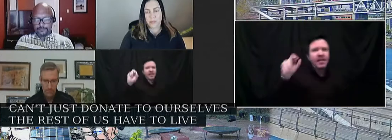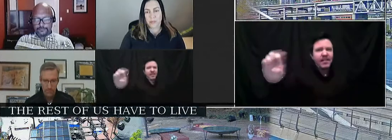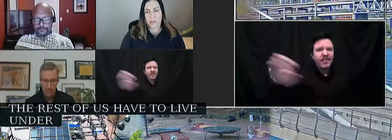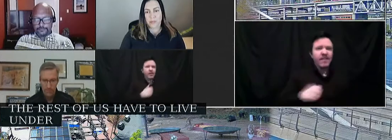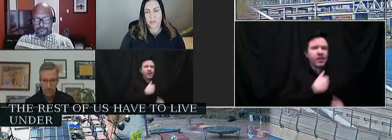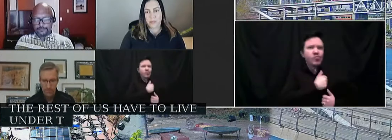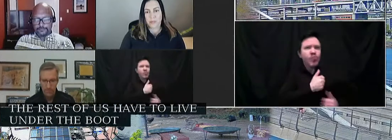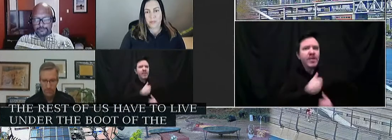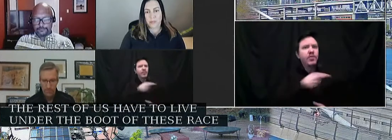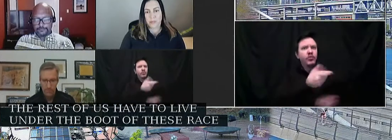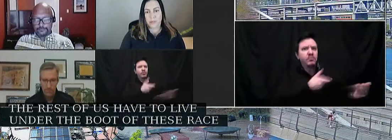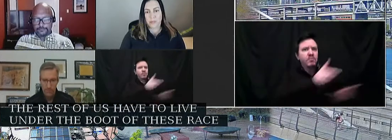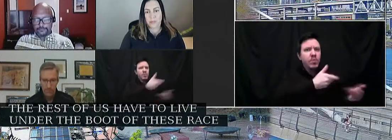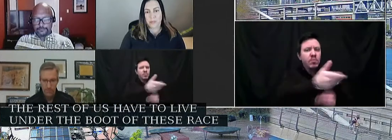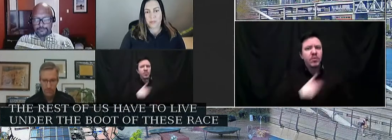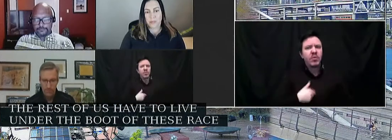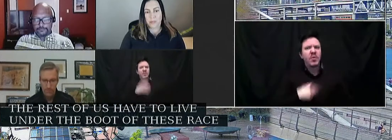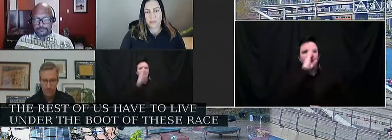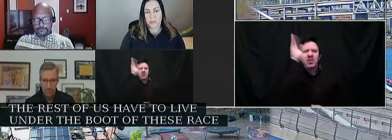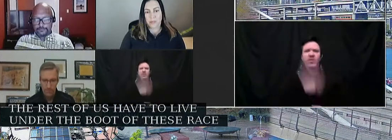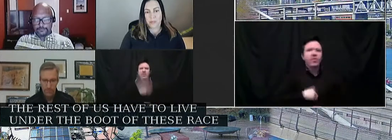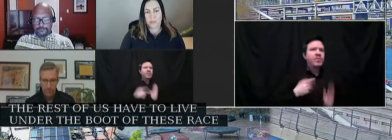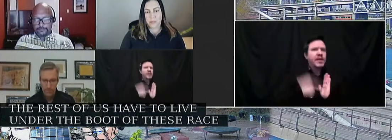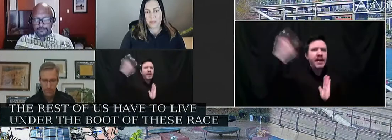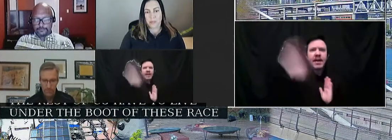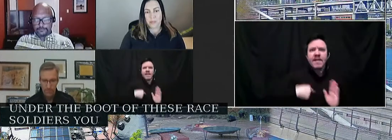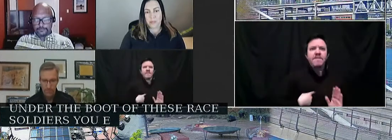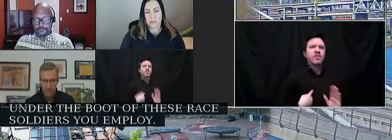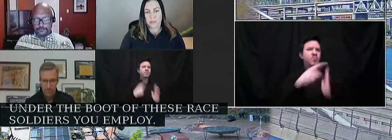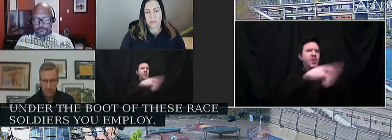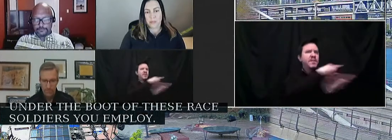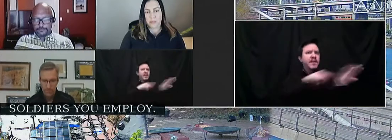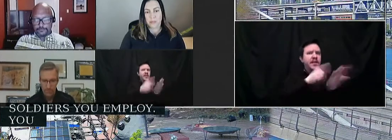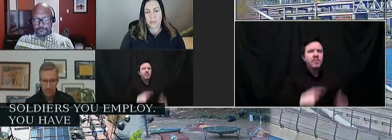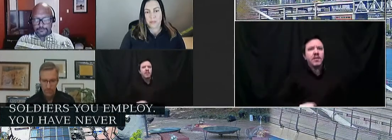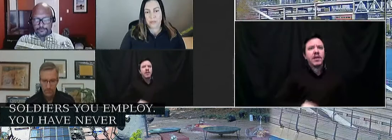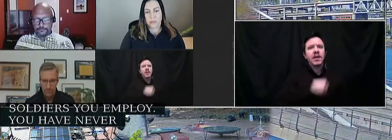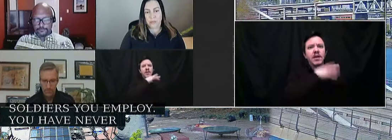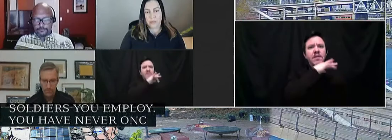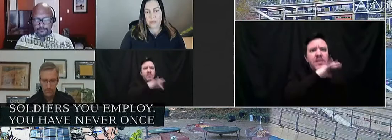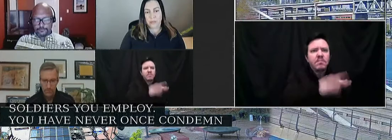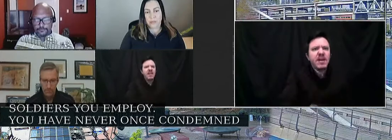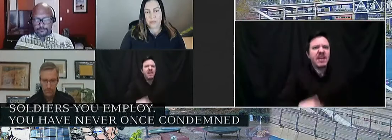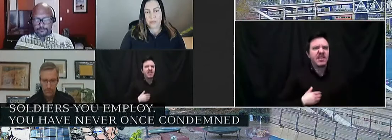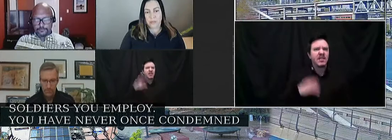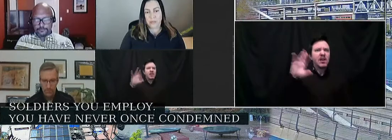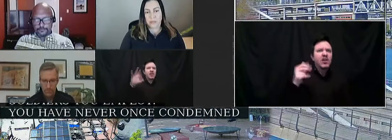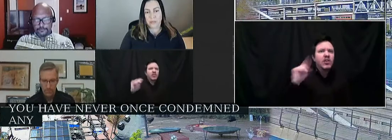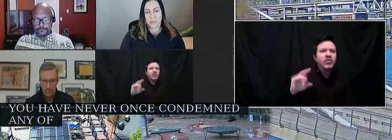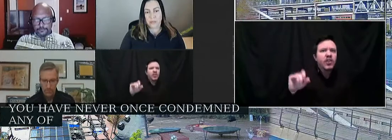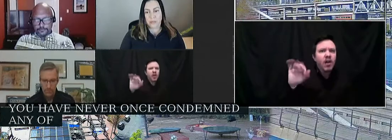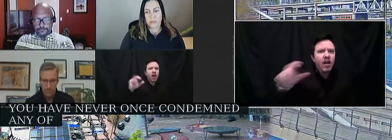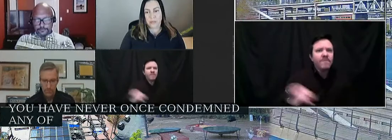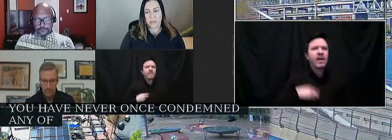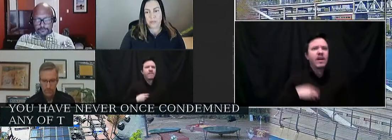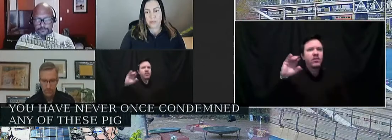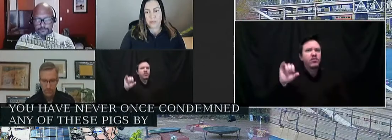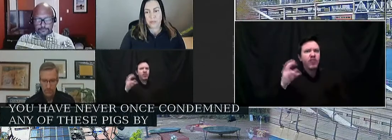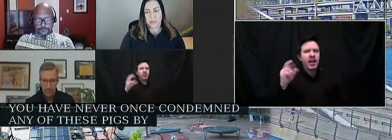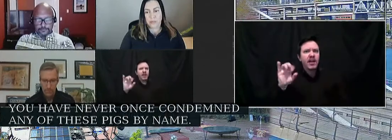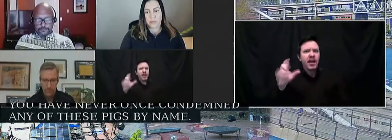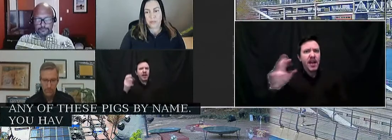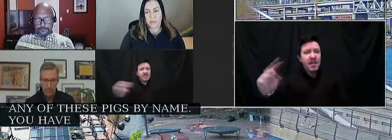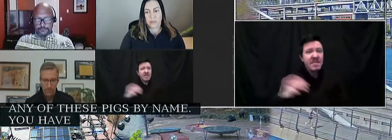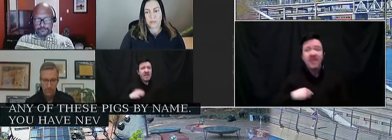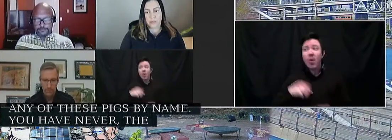employ. You have never once condemned any of these pigs by name. People like Eric Kammerer, John Oliphant, Craig Lemon, you have never, there are